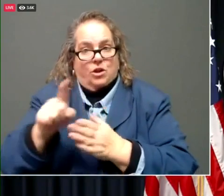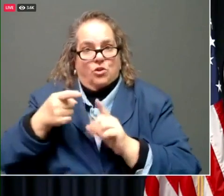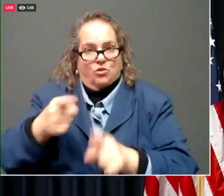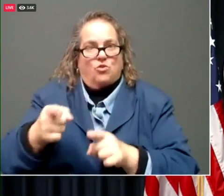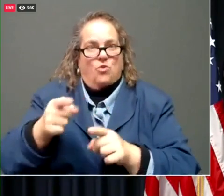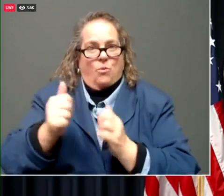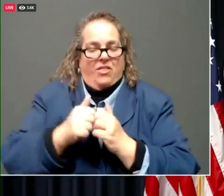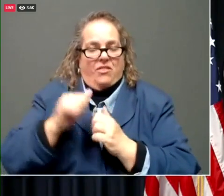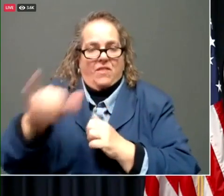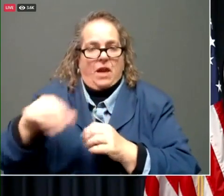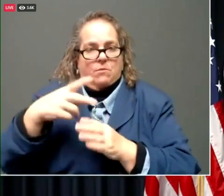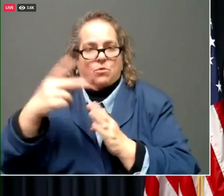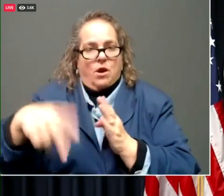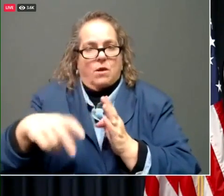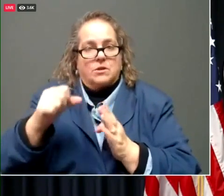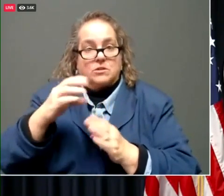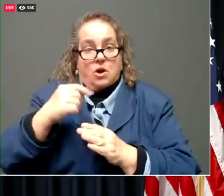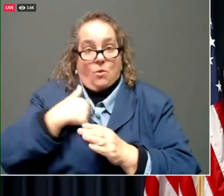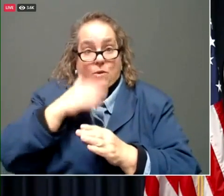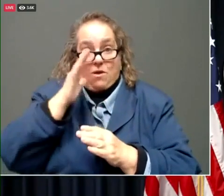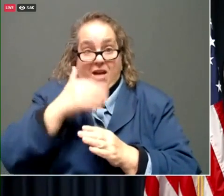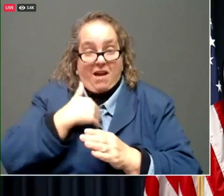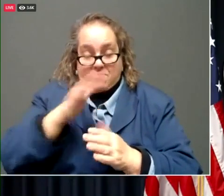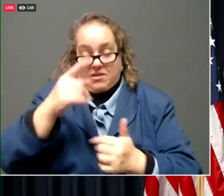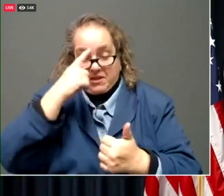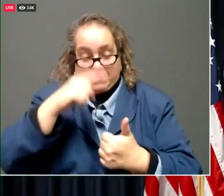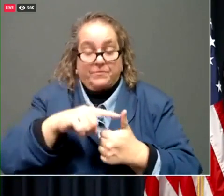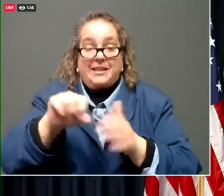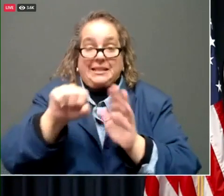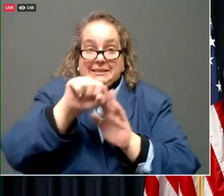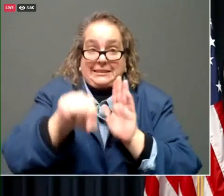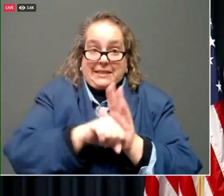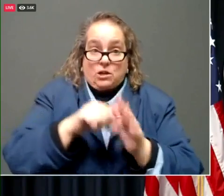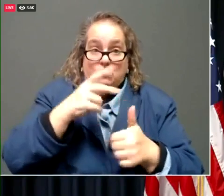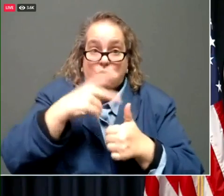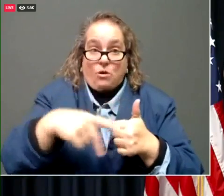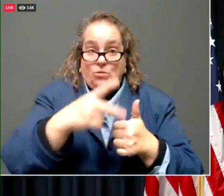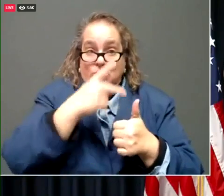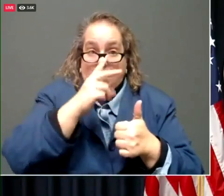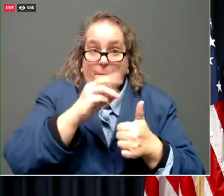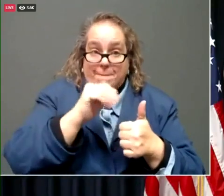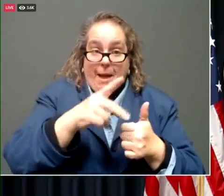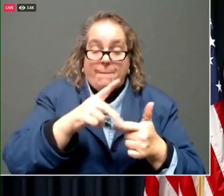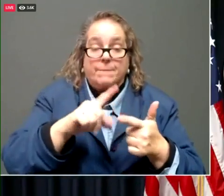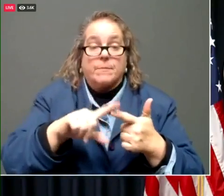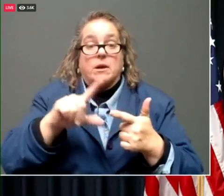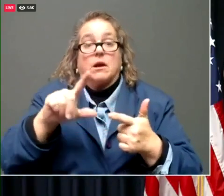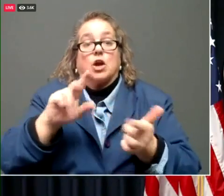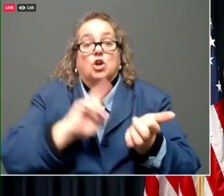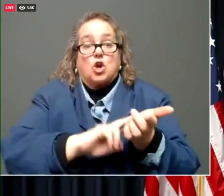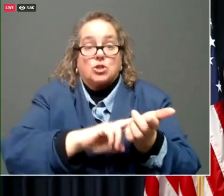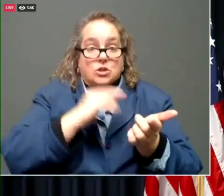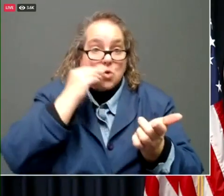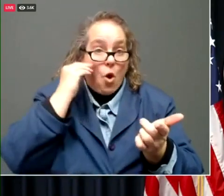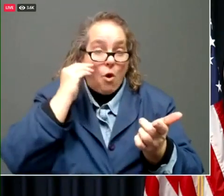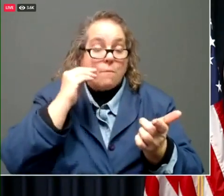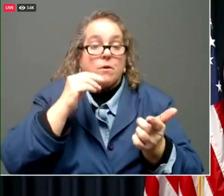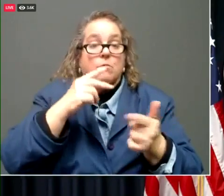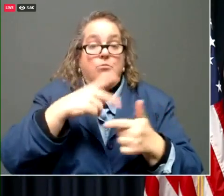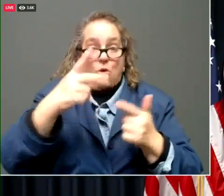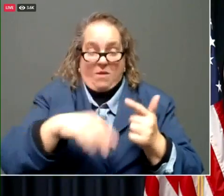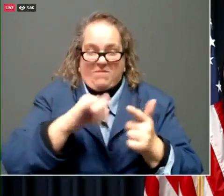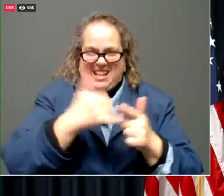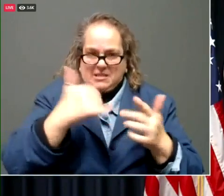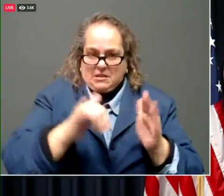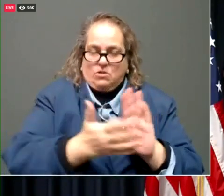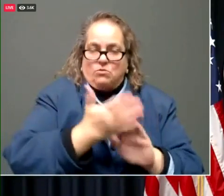have and when we think about it, our regular state program, you saw that map. We have our long term care program that's still running and that that's